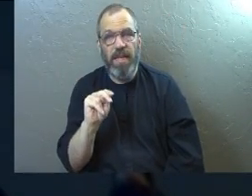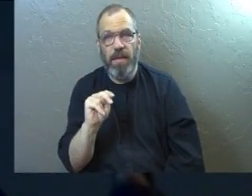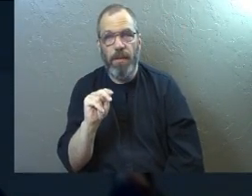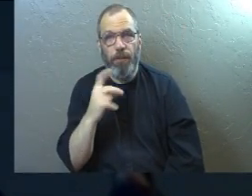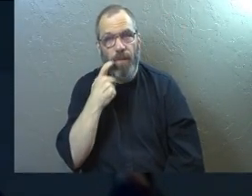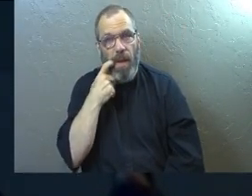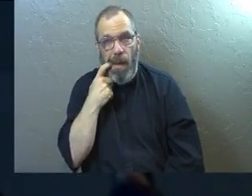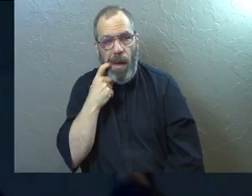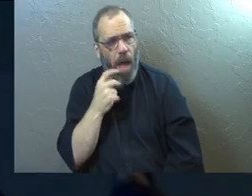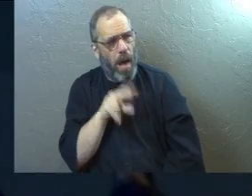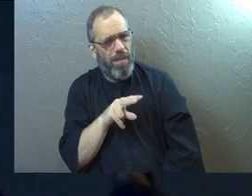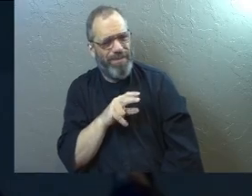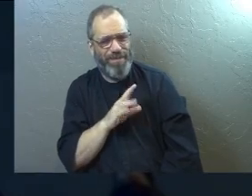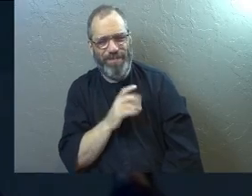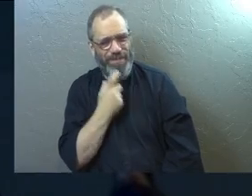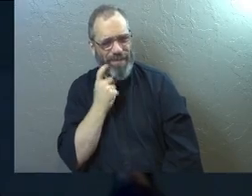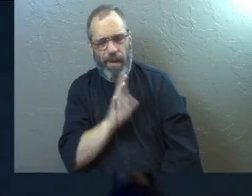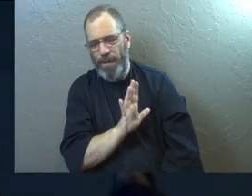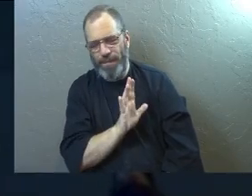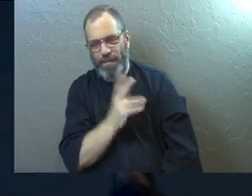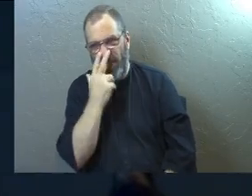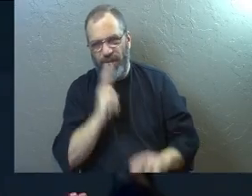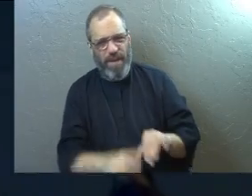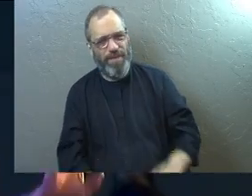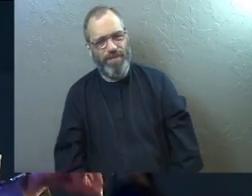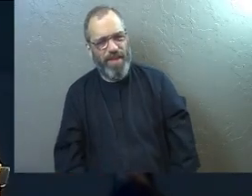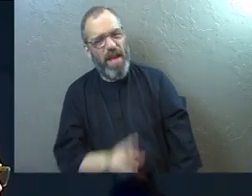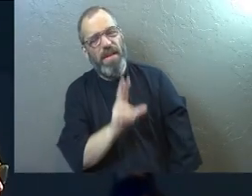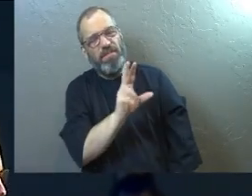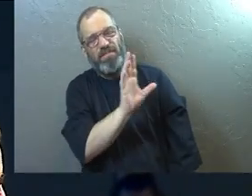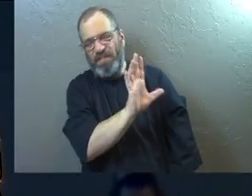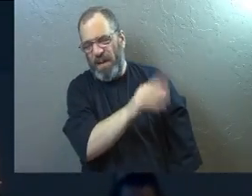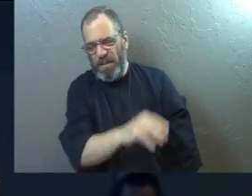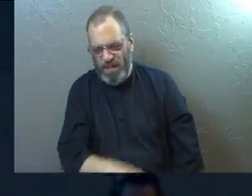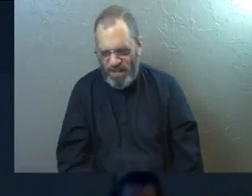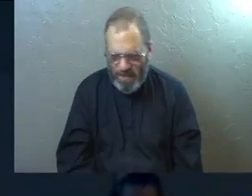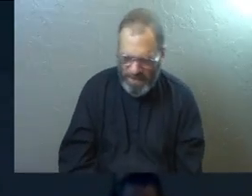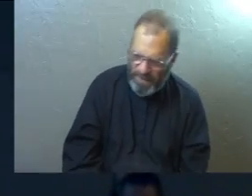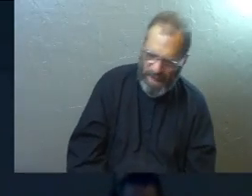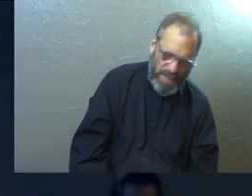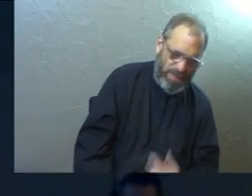it's one thing to look at other people's addictions, and that's fun, right? Like, let's look at other people's addictions.